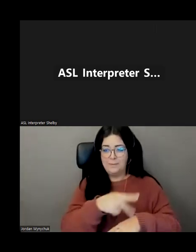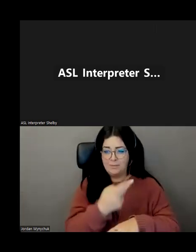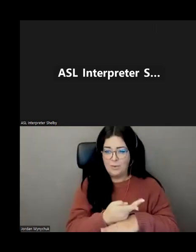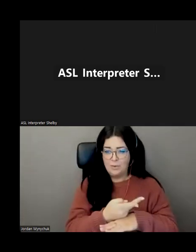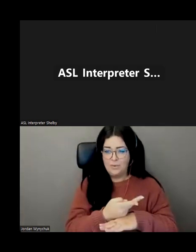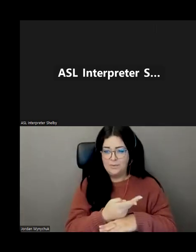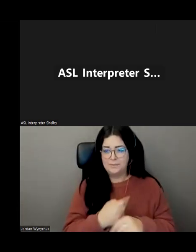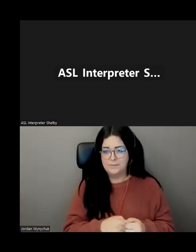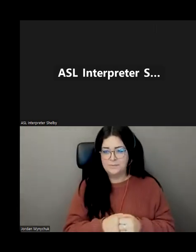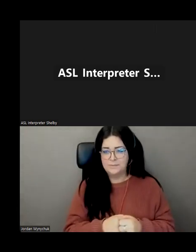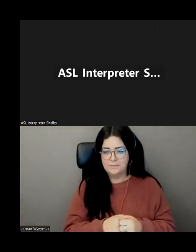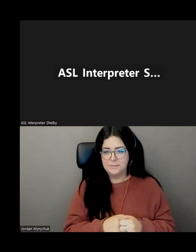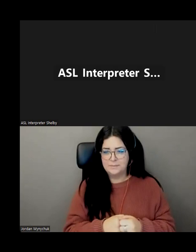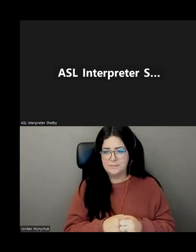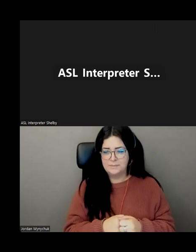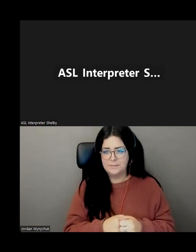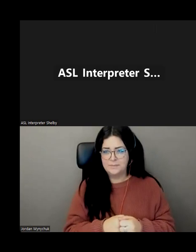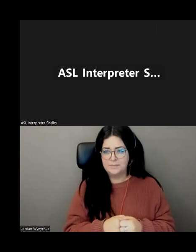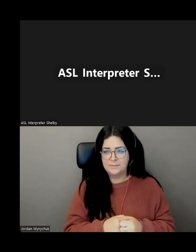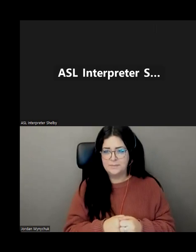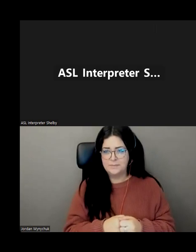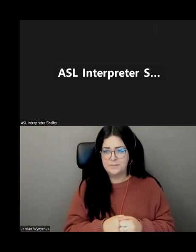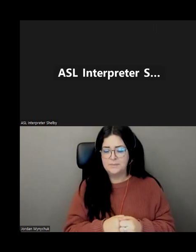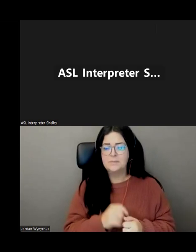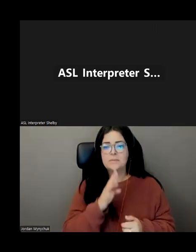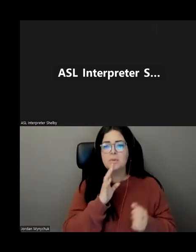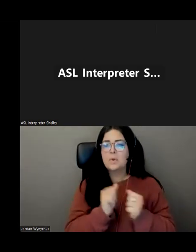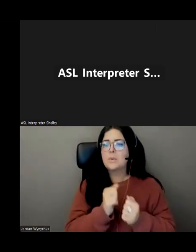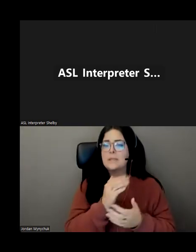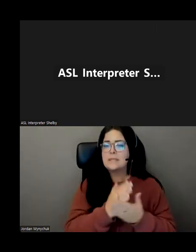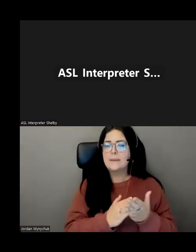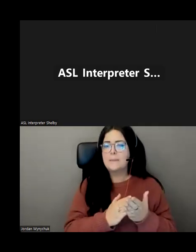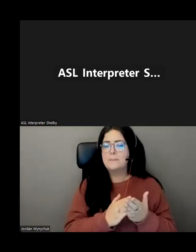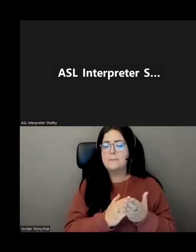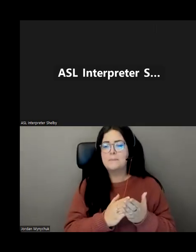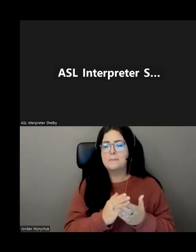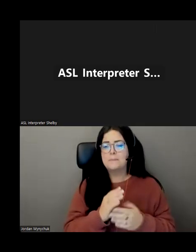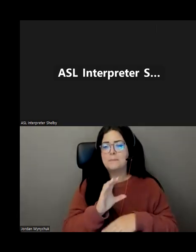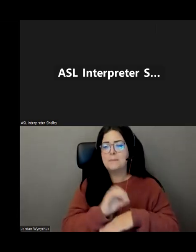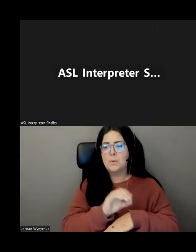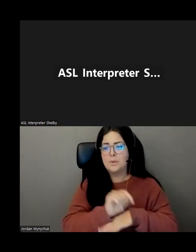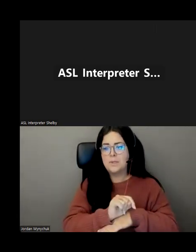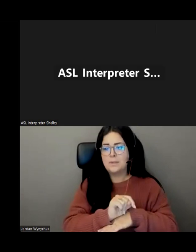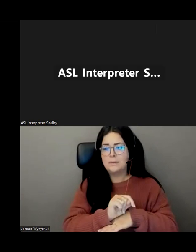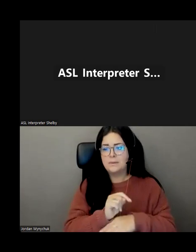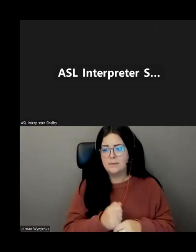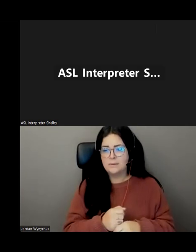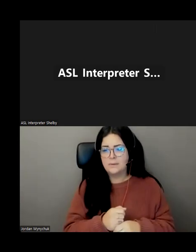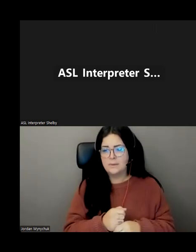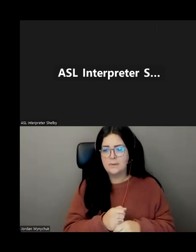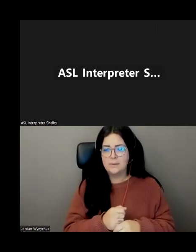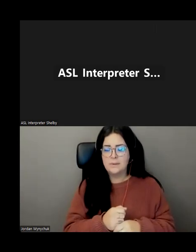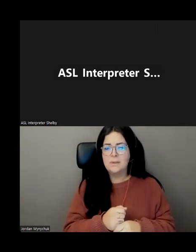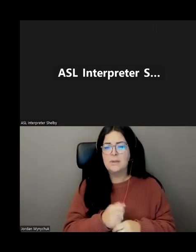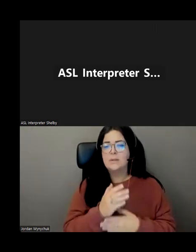unconscious or i know just talking to speaking with some occupational therapists um some some patients have a real issue